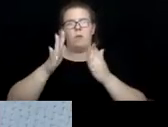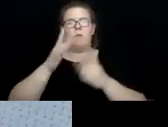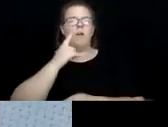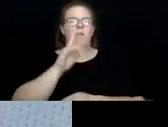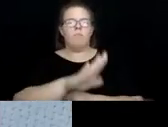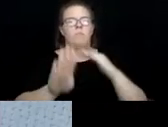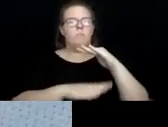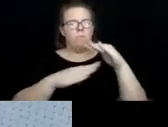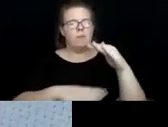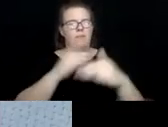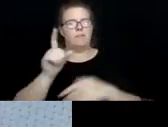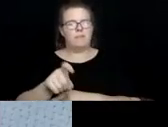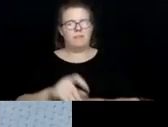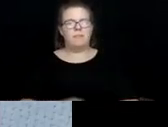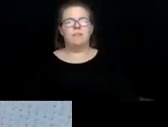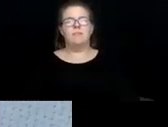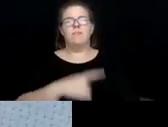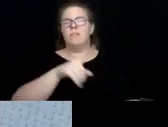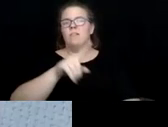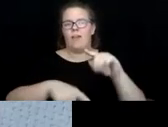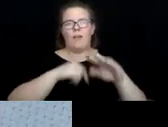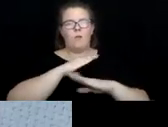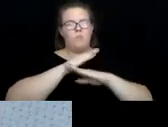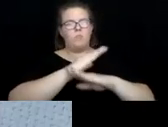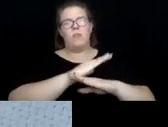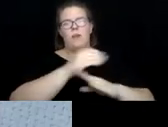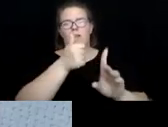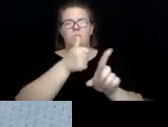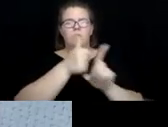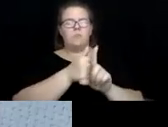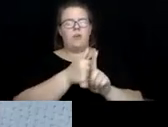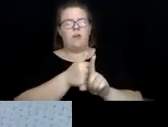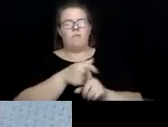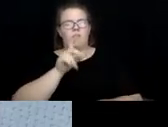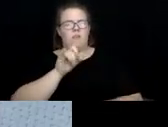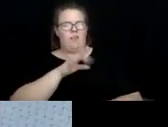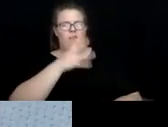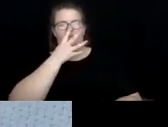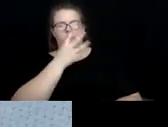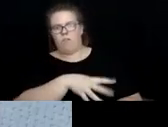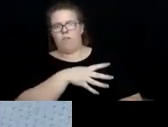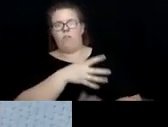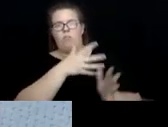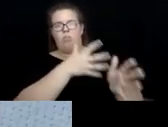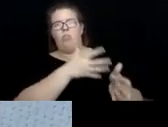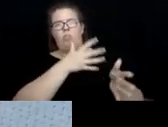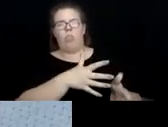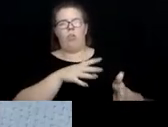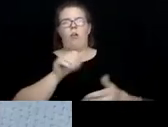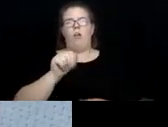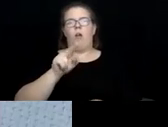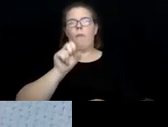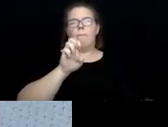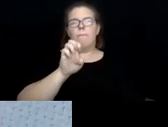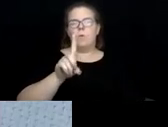needs, cannot protect themselves from neglect, abuse, or hazardous situations, and have no one